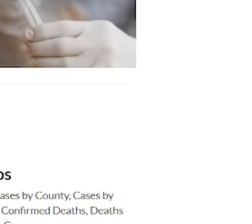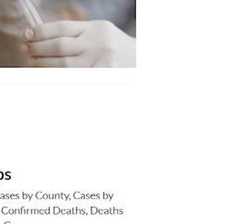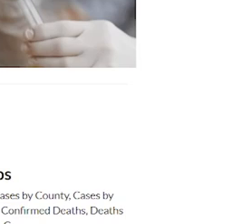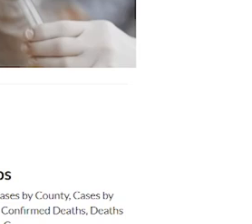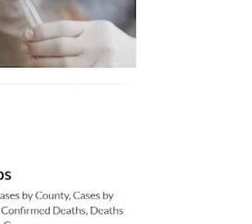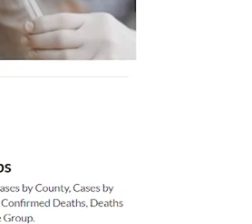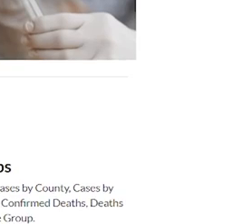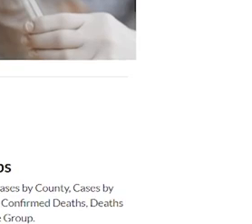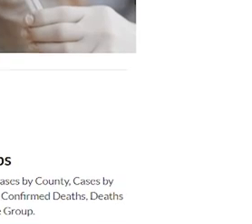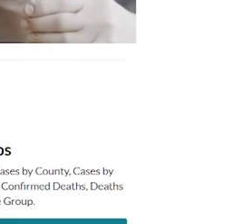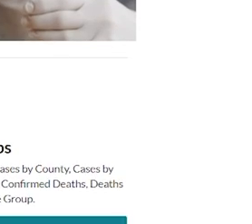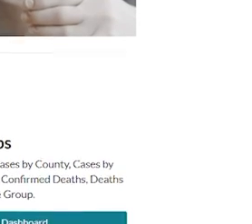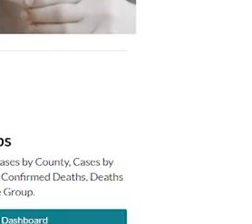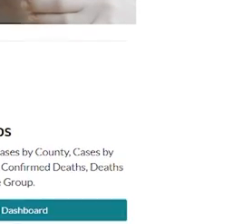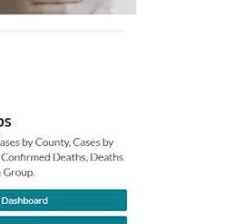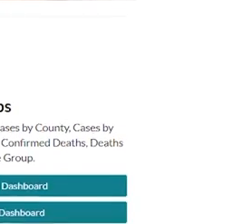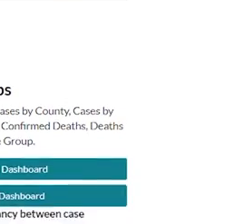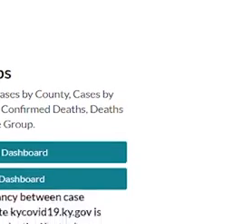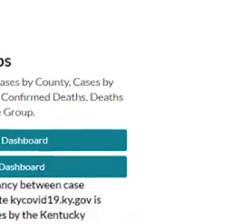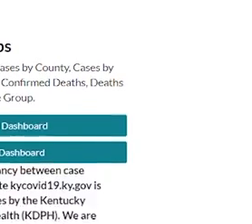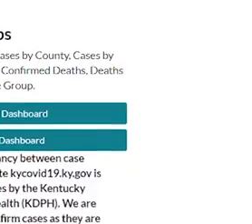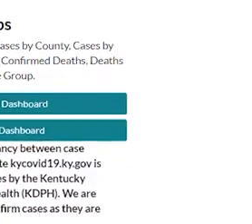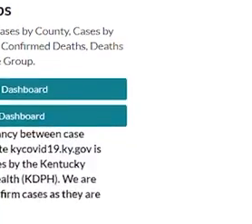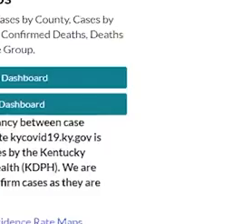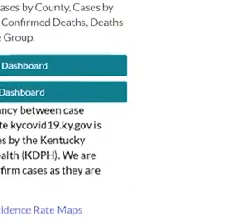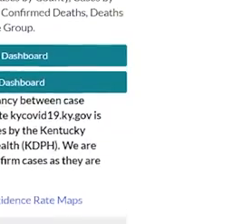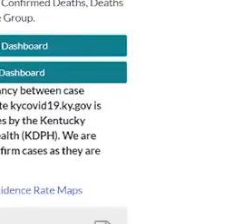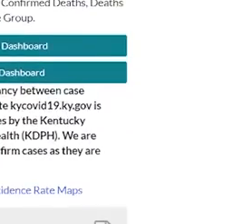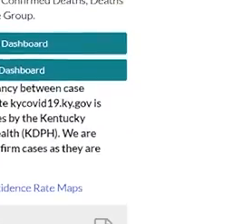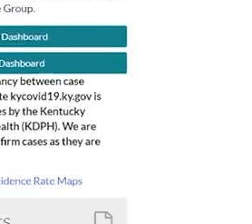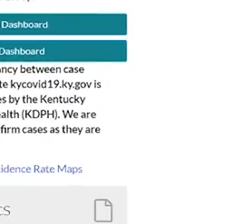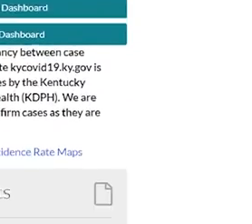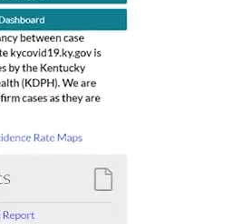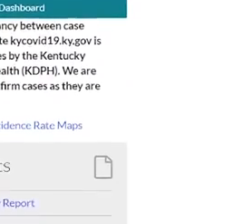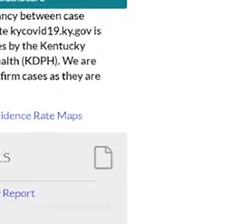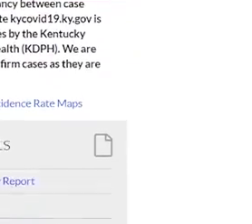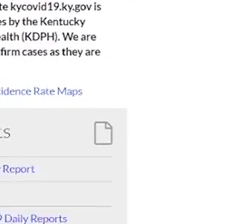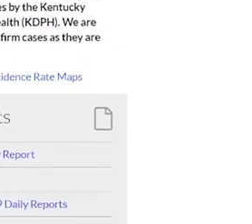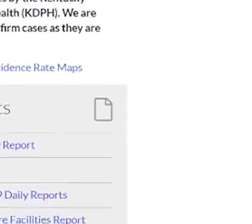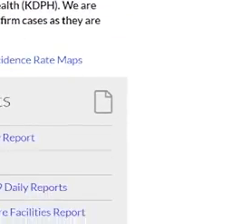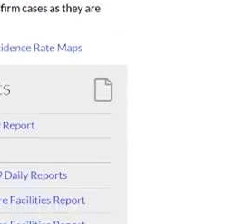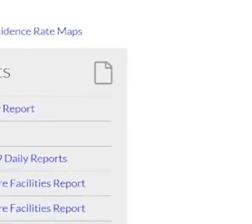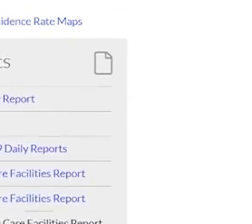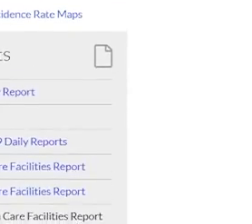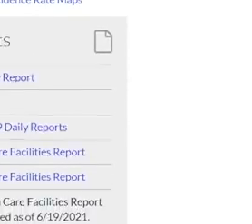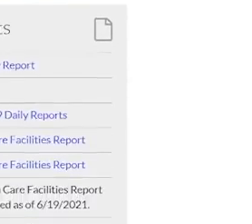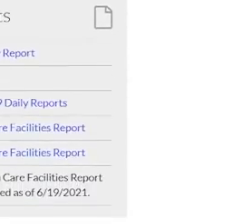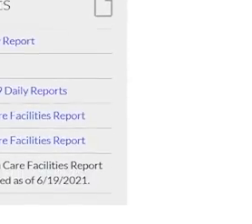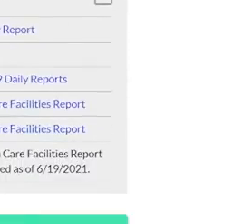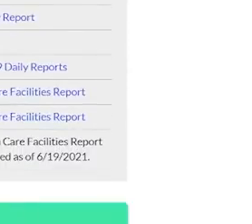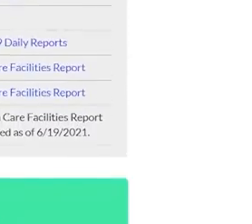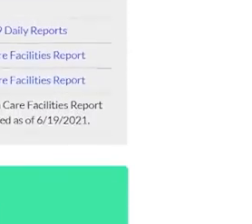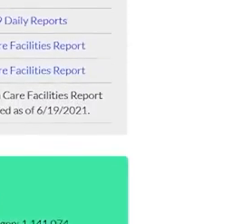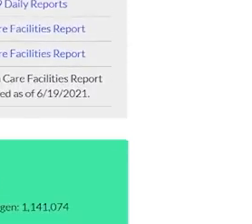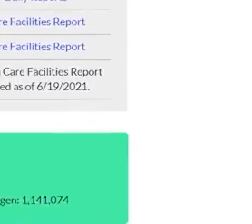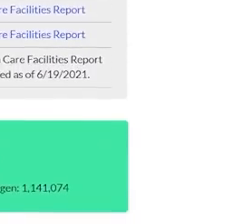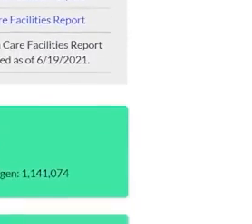place. Kentuckians wishing to be vaccinated or tested can find out where to go on the state's COVID-19 web portal at